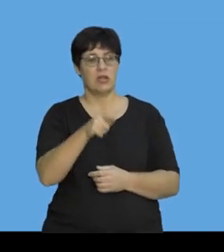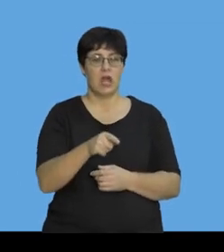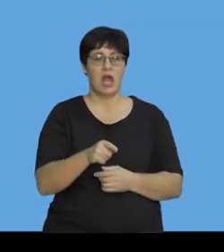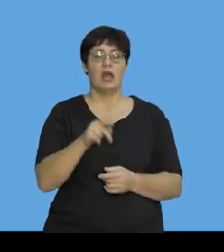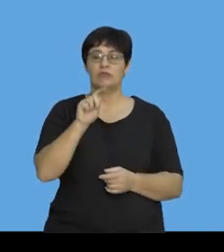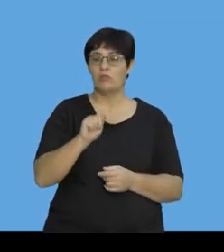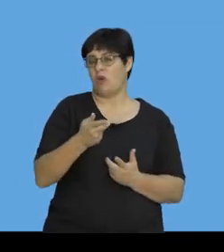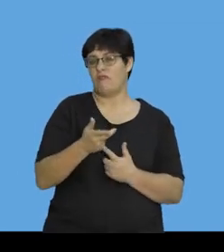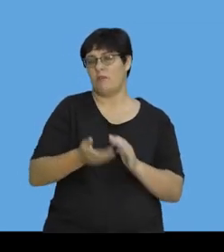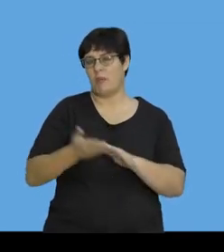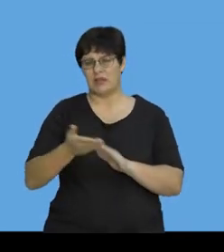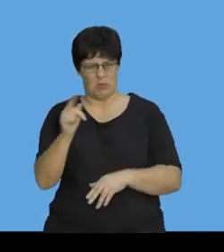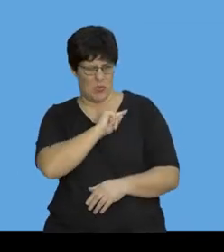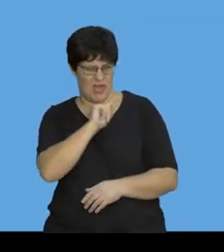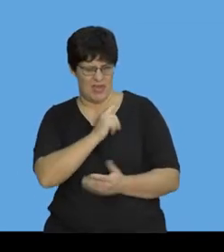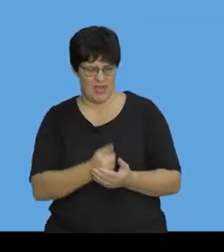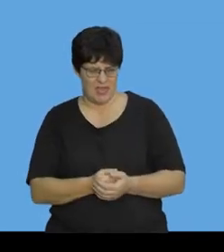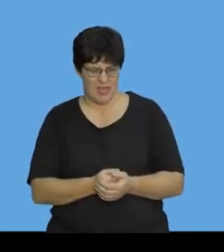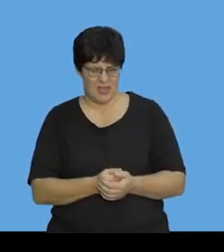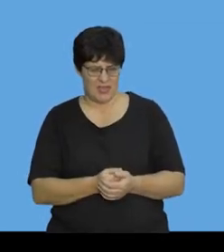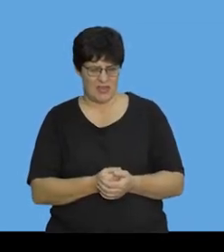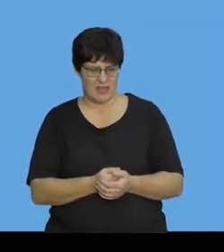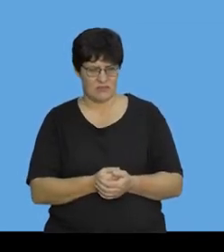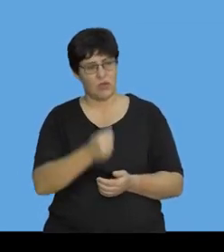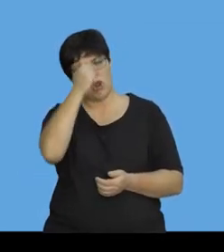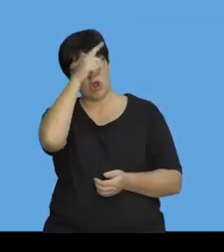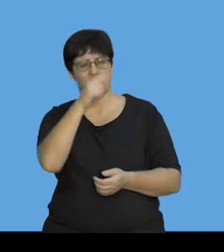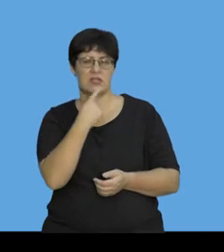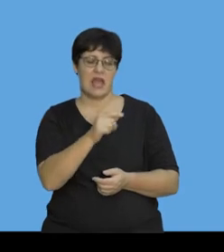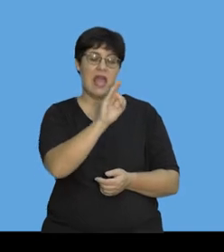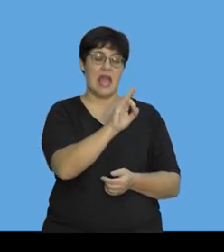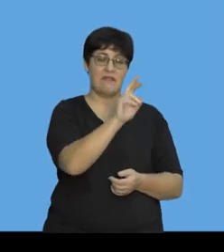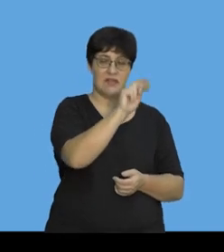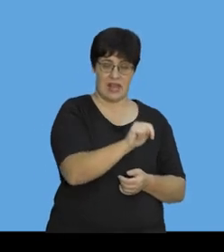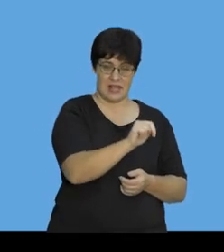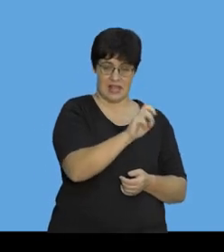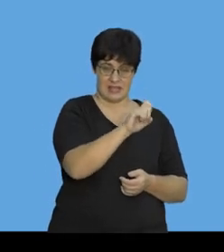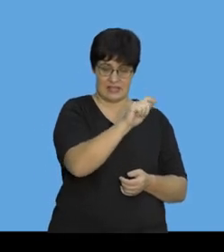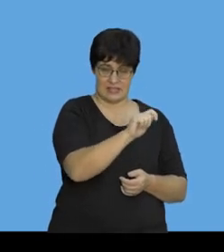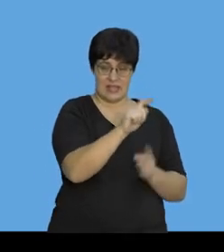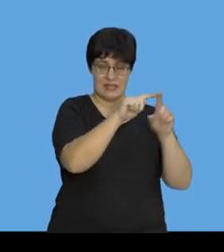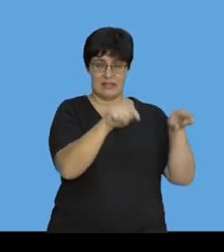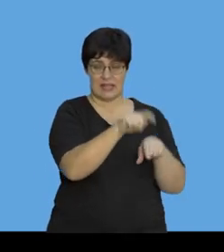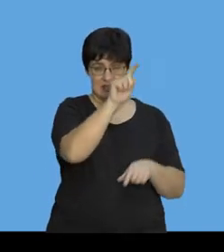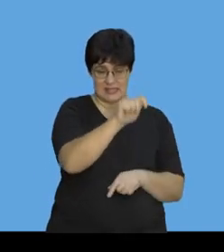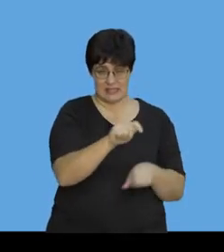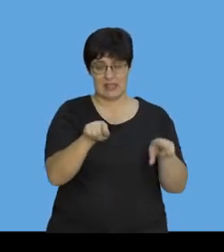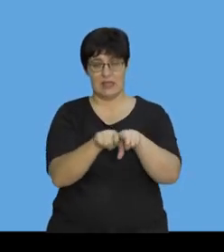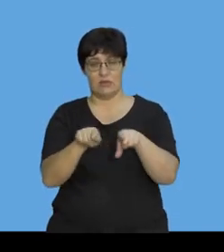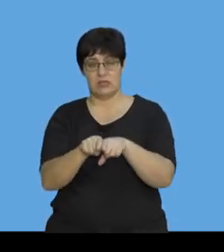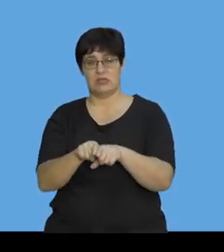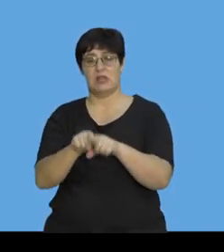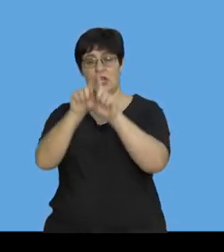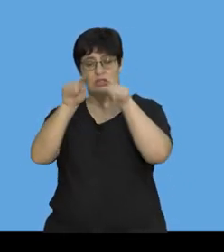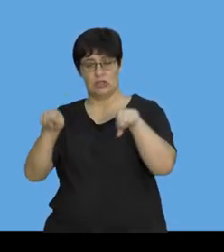impulse in terms of momentum? If we think about this logically, we've said F net delta T equals change in